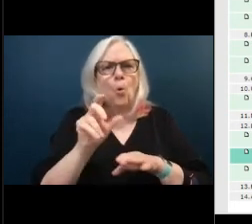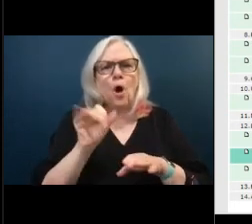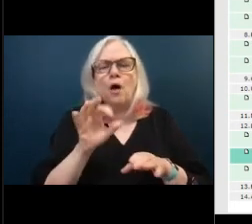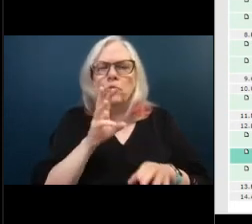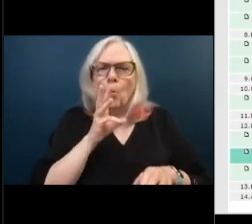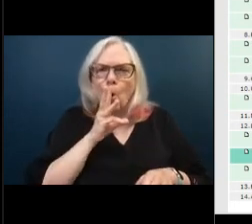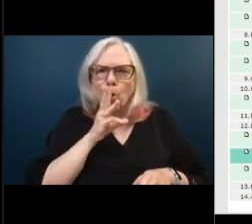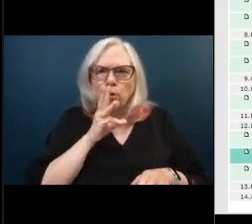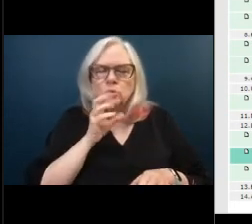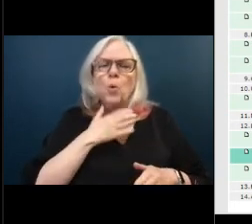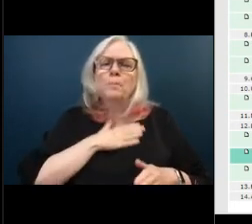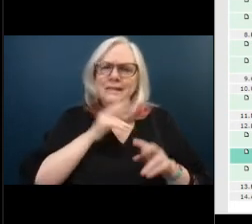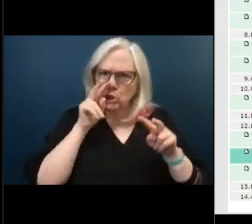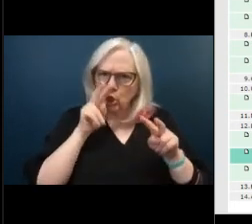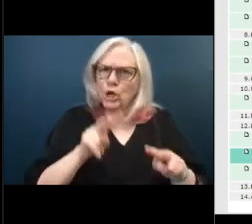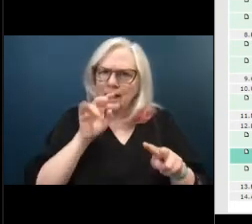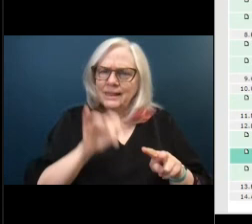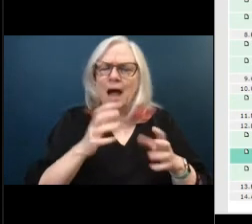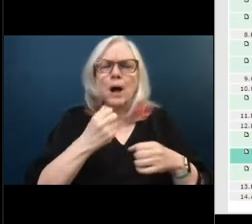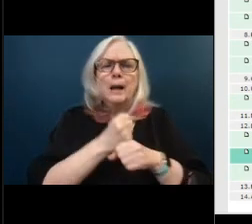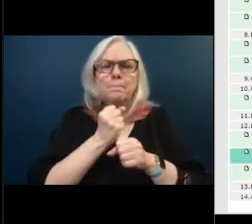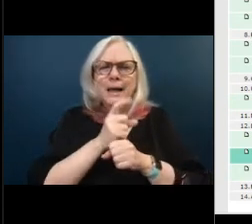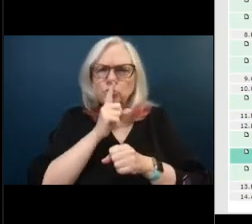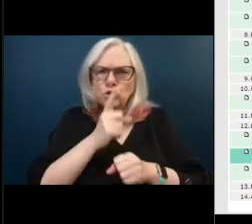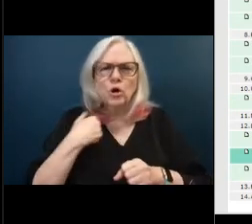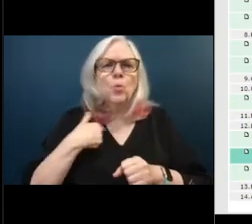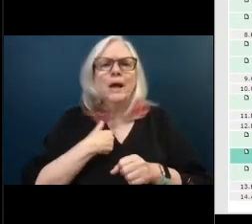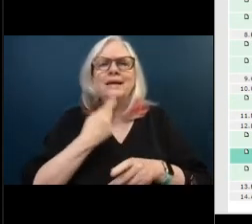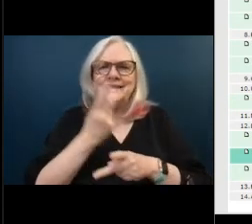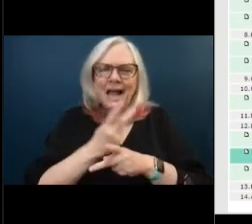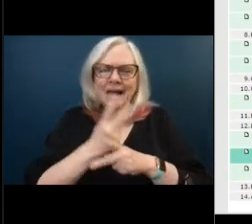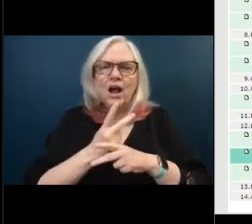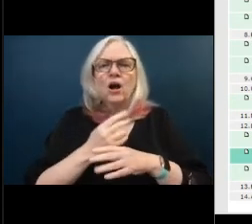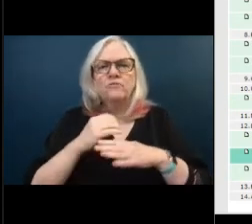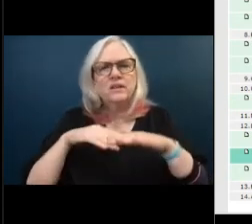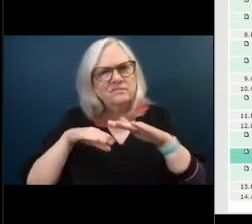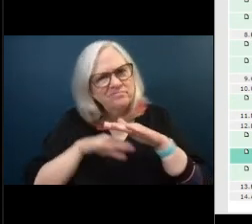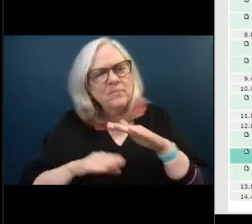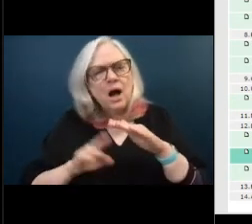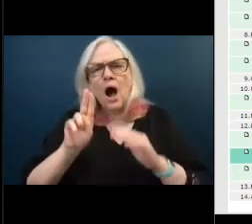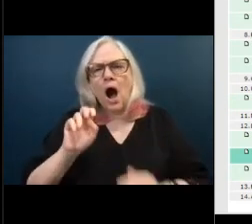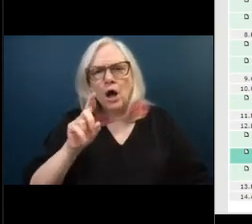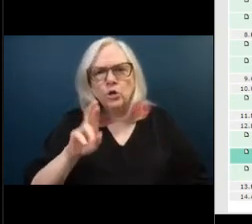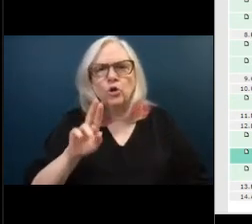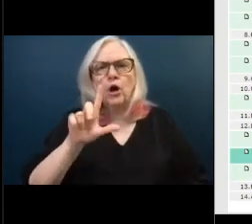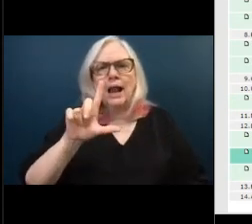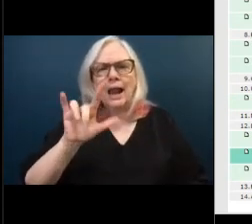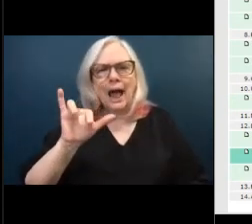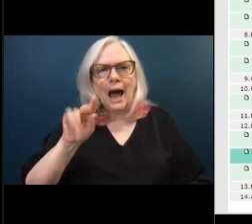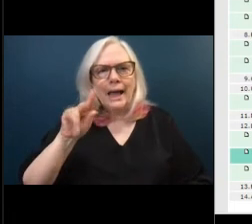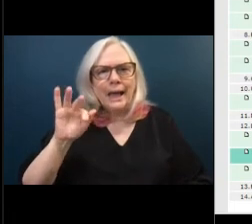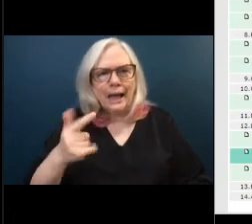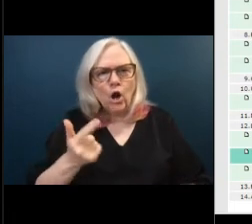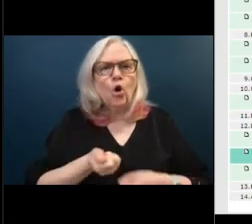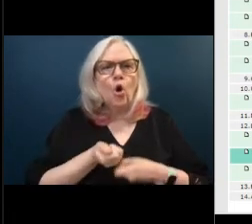please take a look at that because i want to make sure we take care of underlying causes so we don't have to keep doing the assessments over